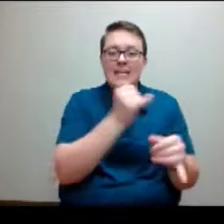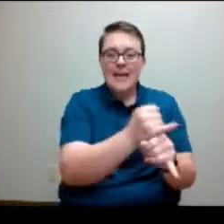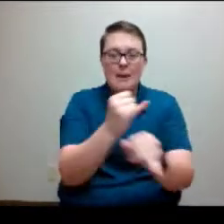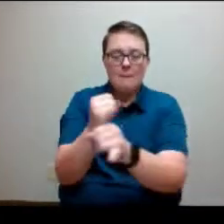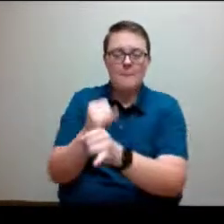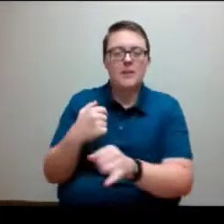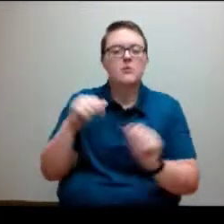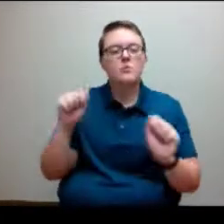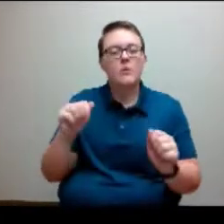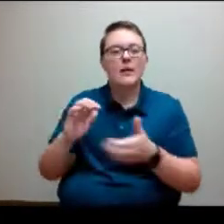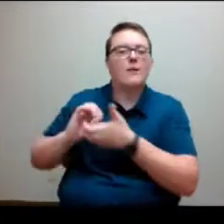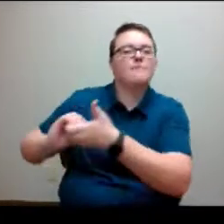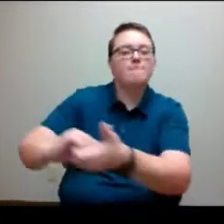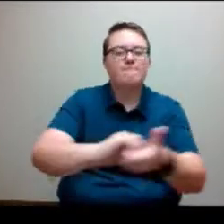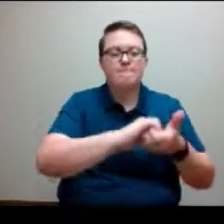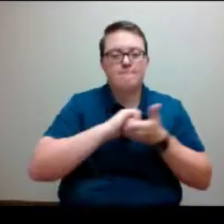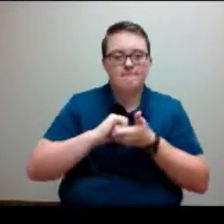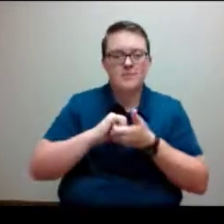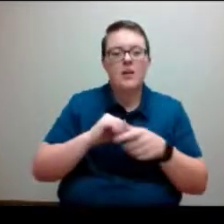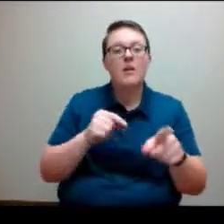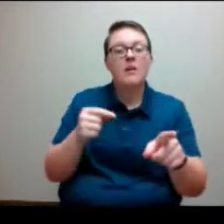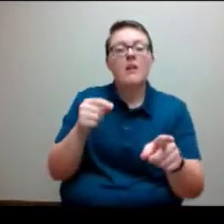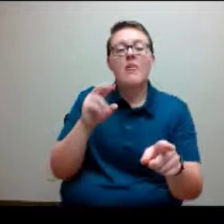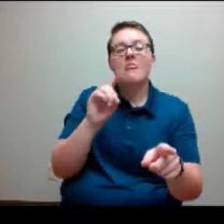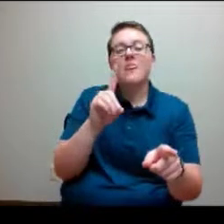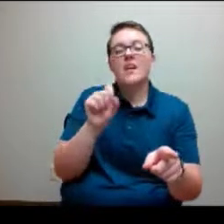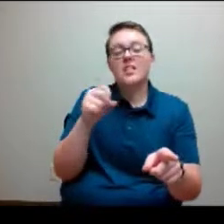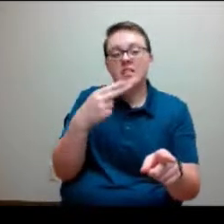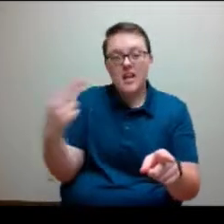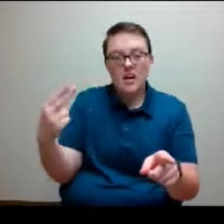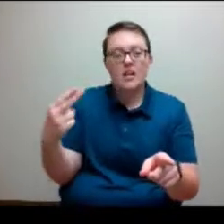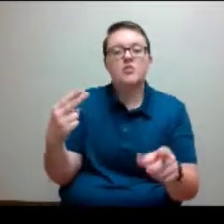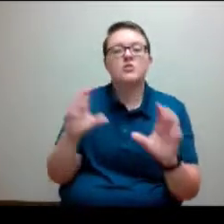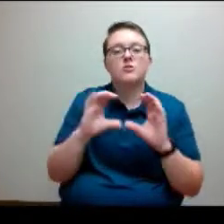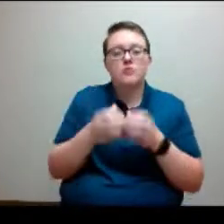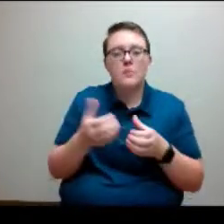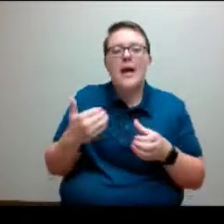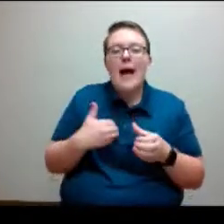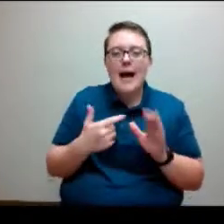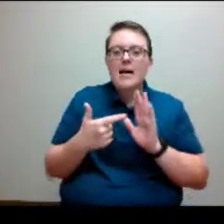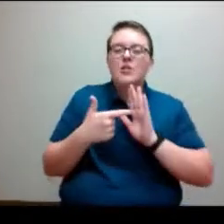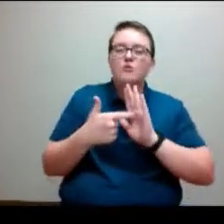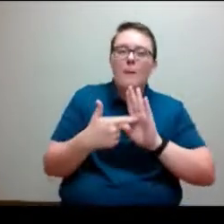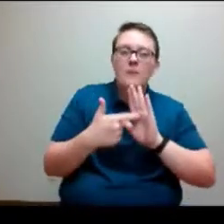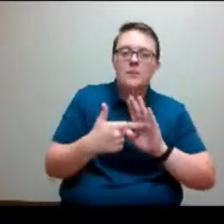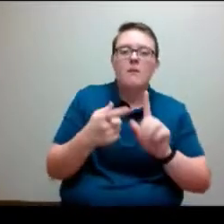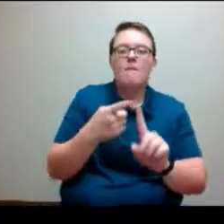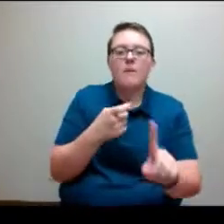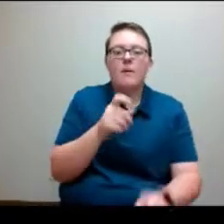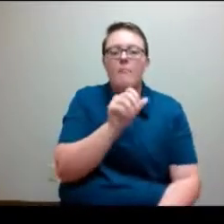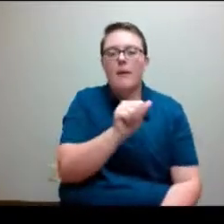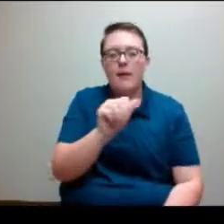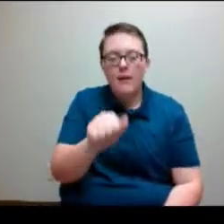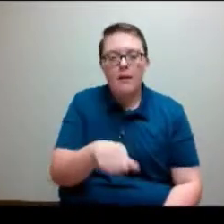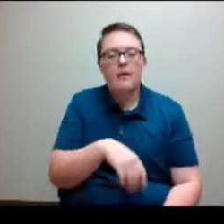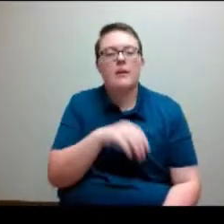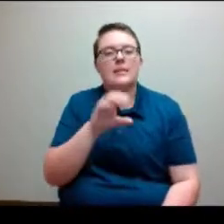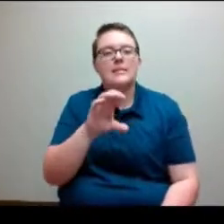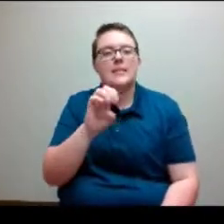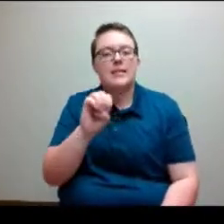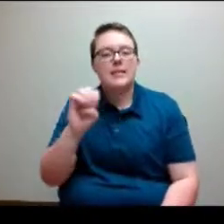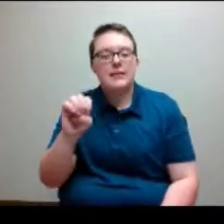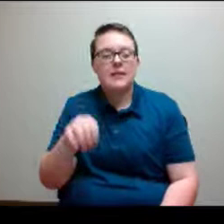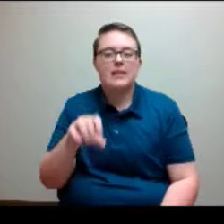representation from Academic Affairs, CEE, all different parts of SDS, the police, we will have student